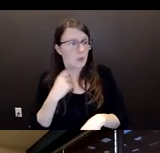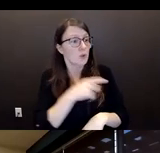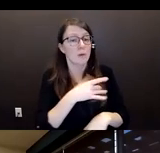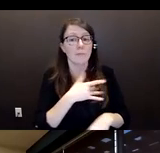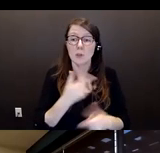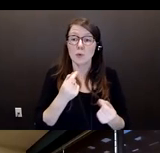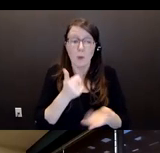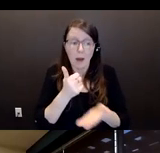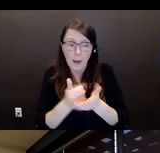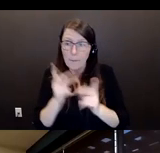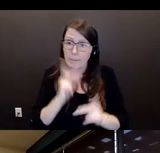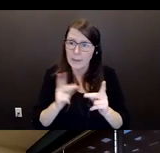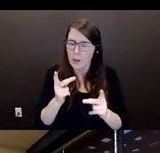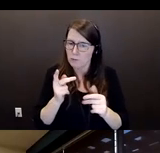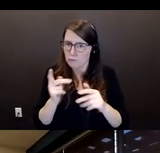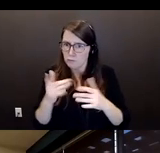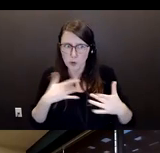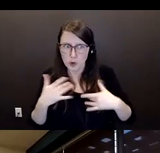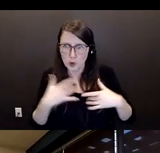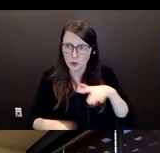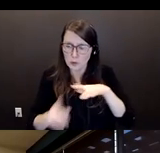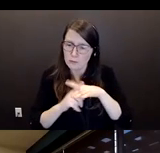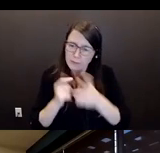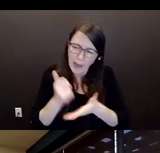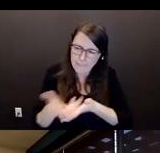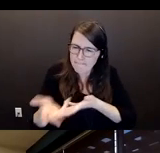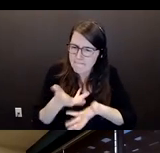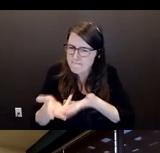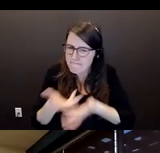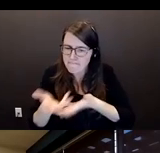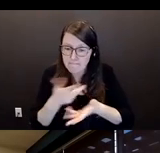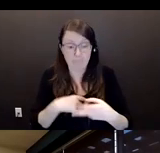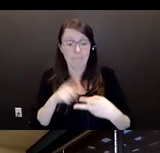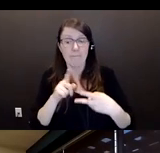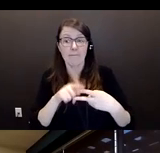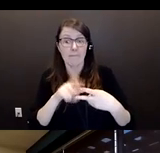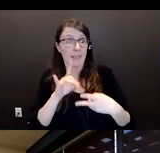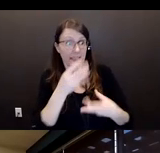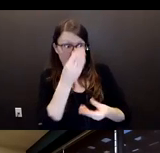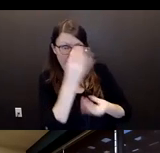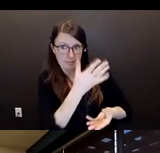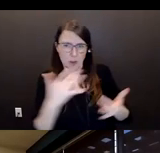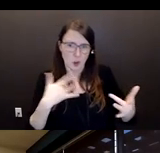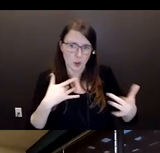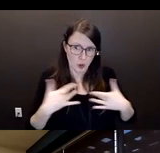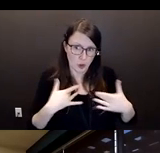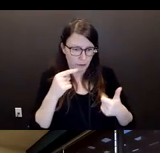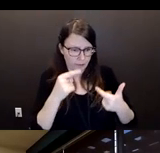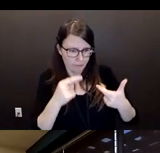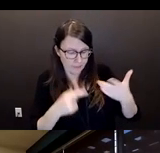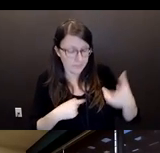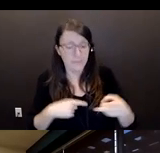and things. And Alex had shared his concerns with her. And Reverend Stewart had shared his concerns